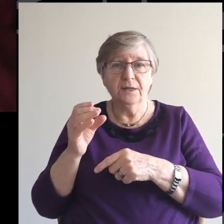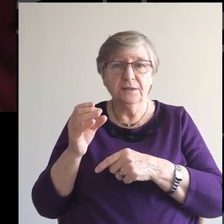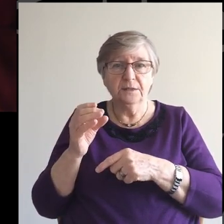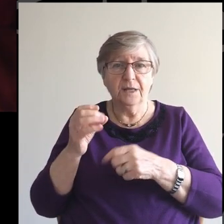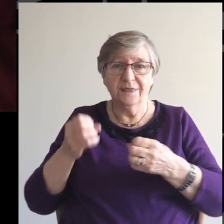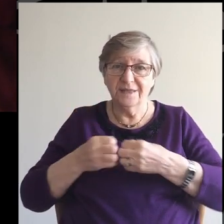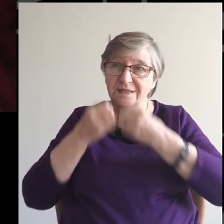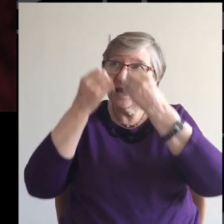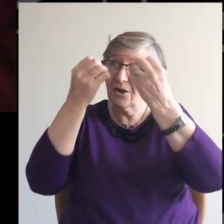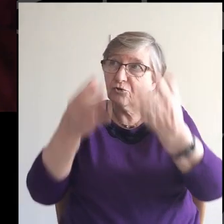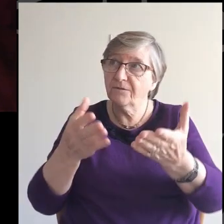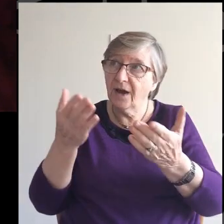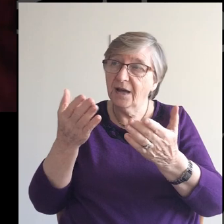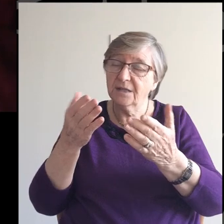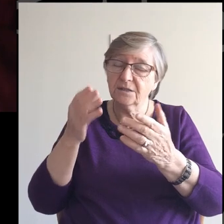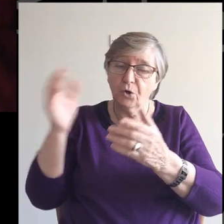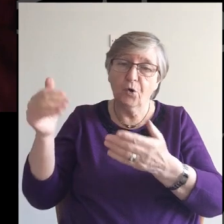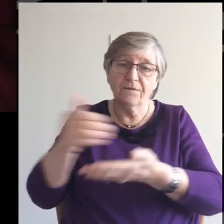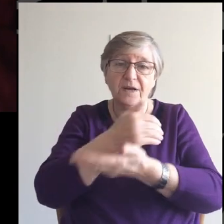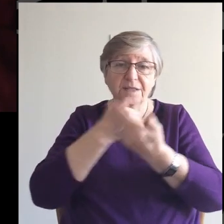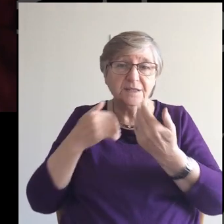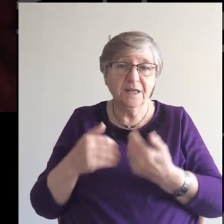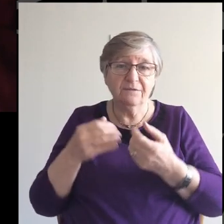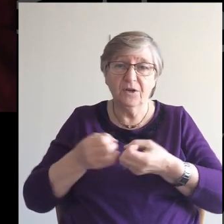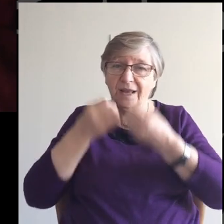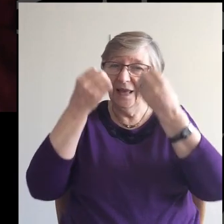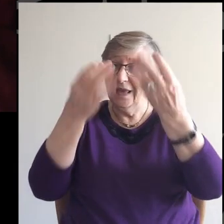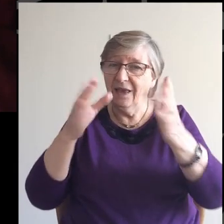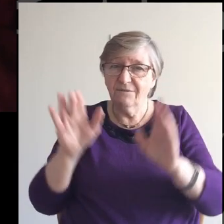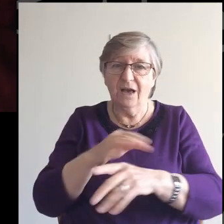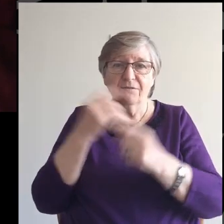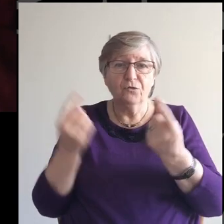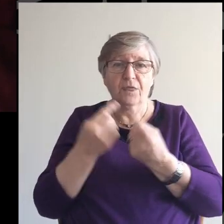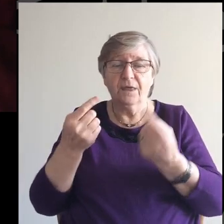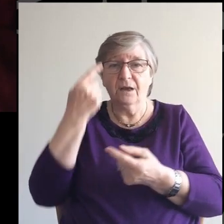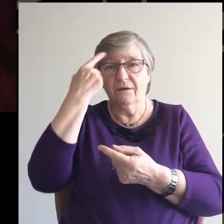sacrifice Of a saviour Who has given His all for us